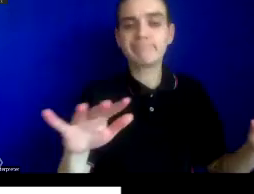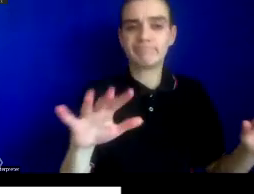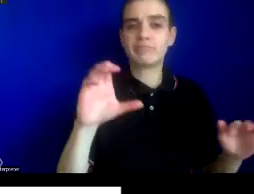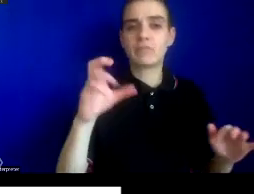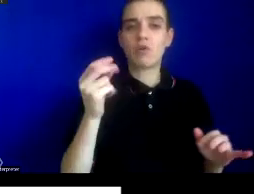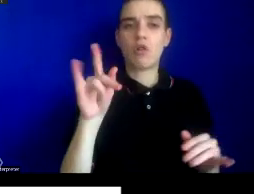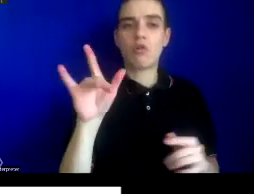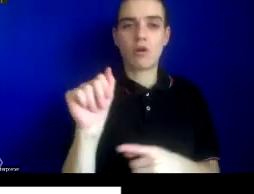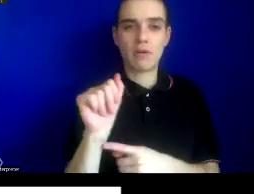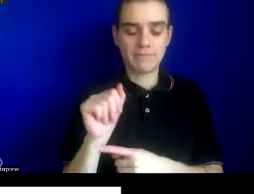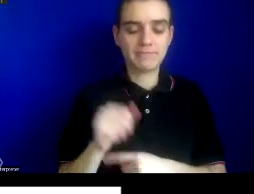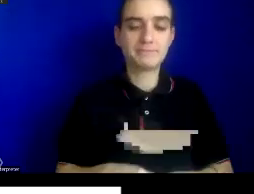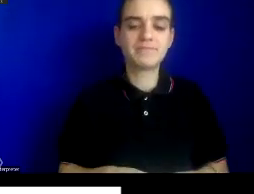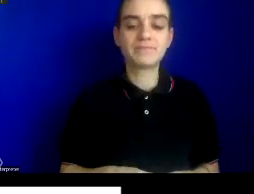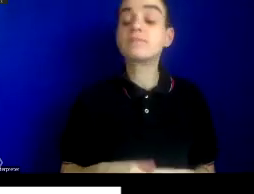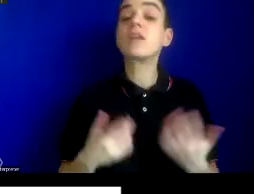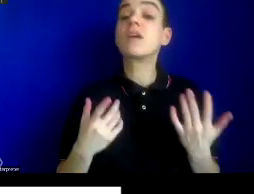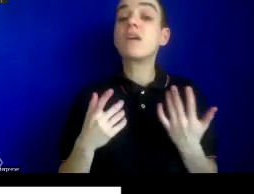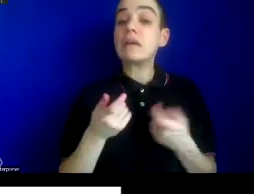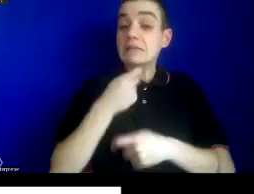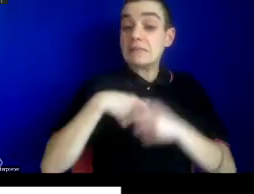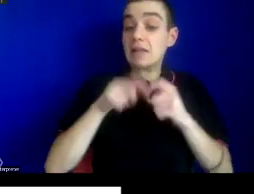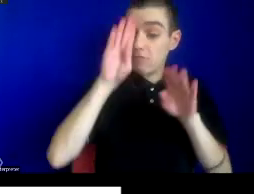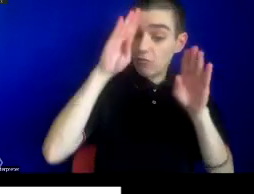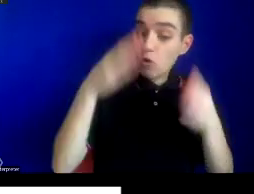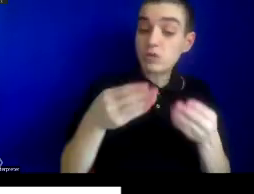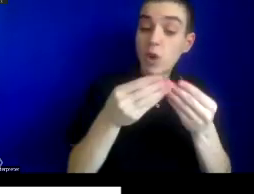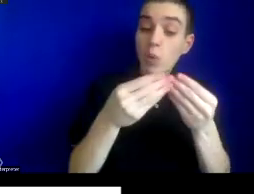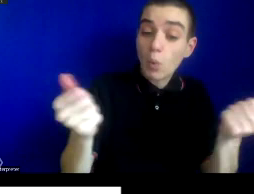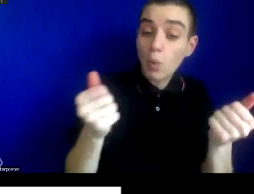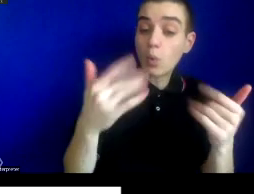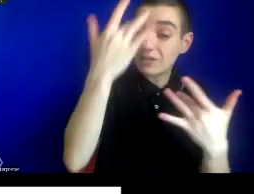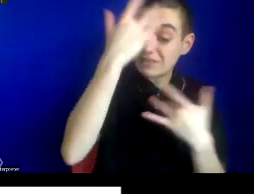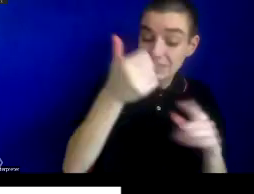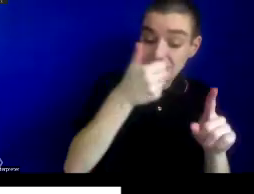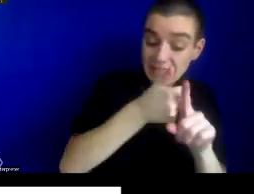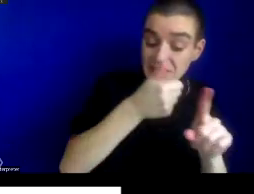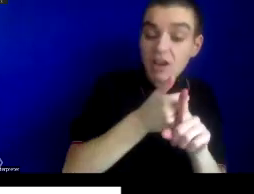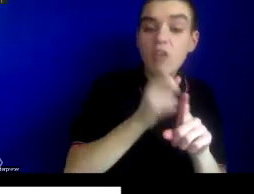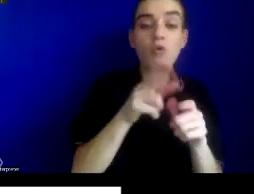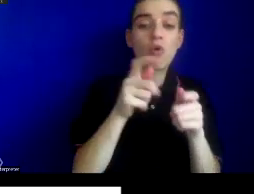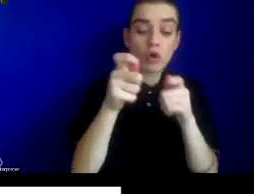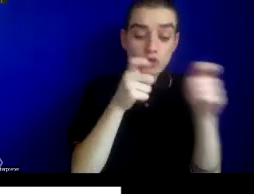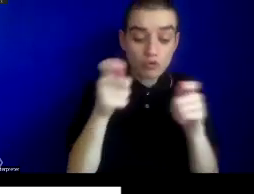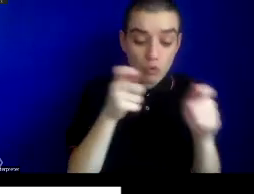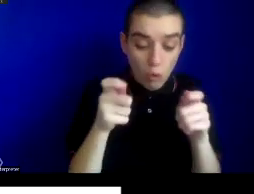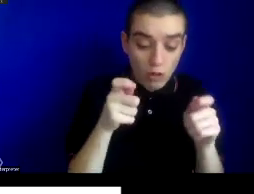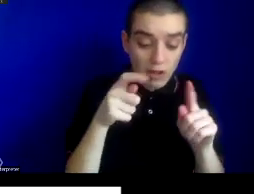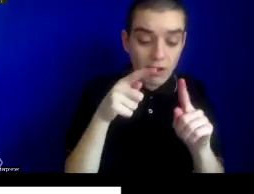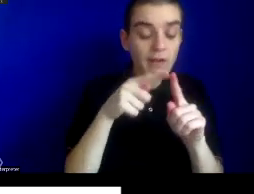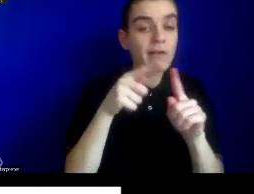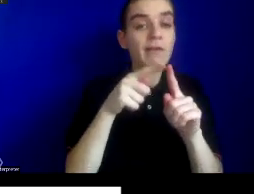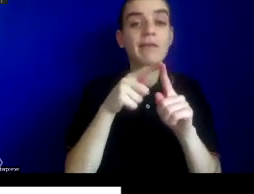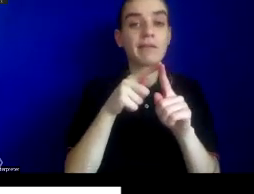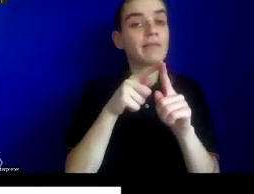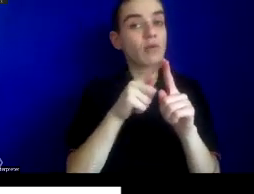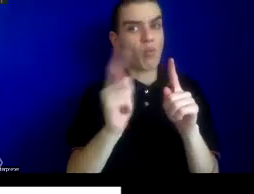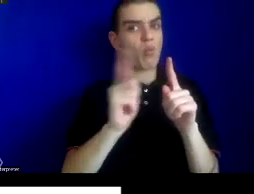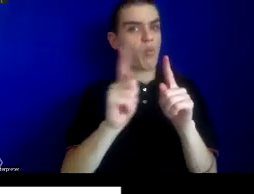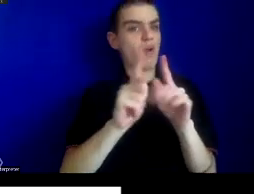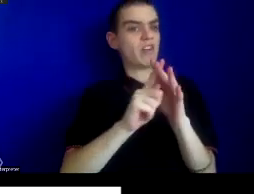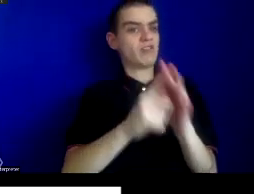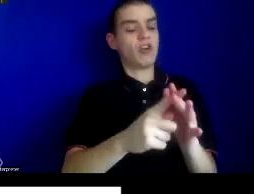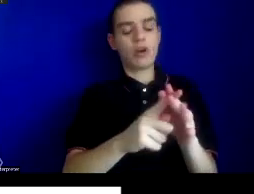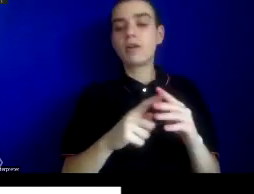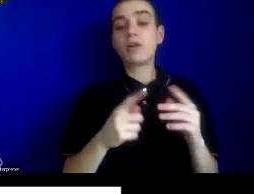than focusing upon eradicating the disease of its source or controlling it or eradicating its causes, the focus of control